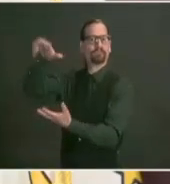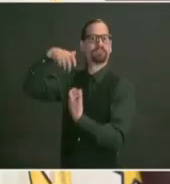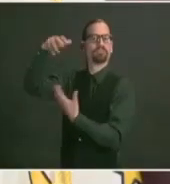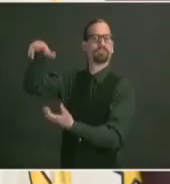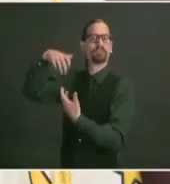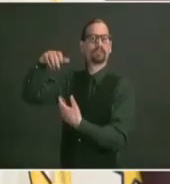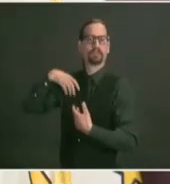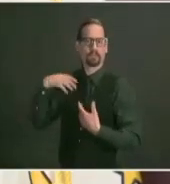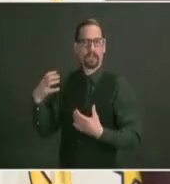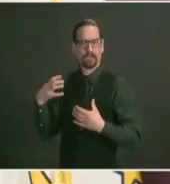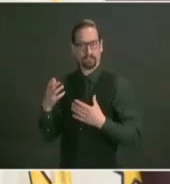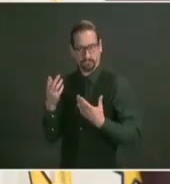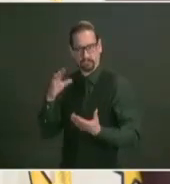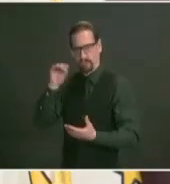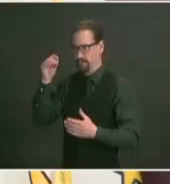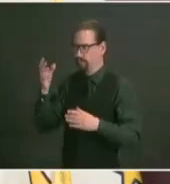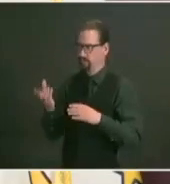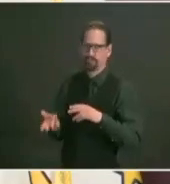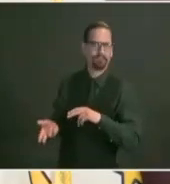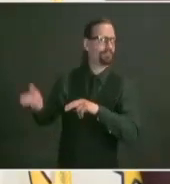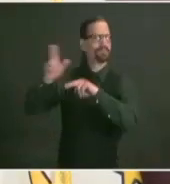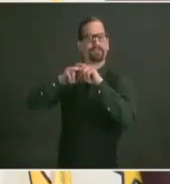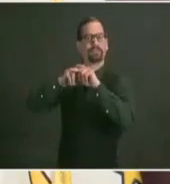rhode islander by the end of may